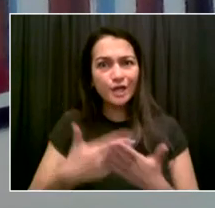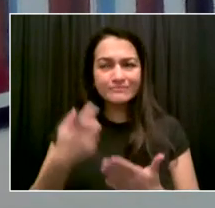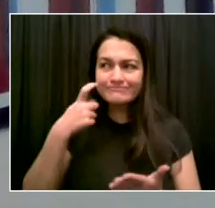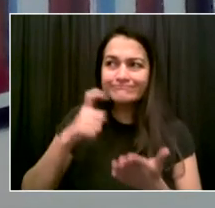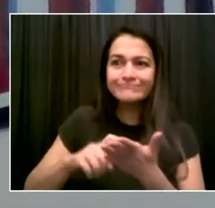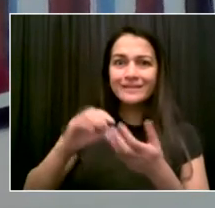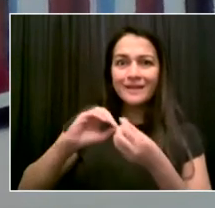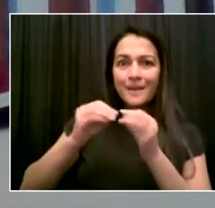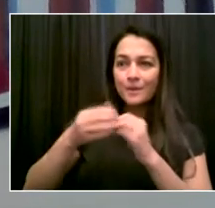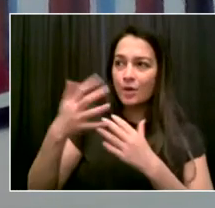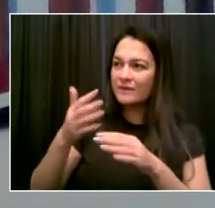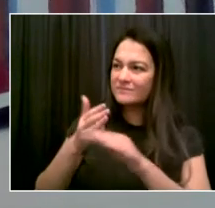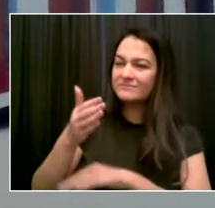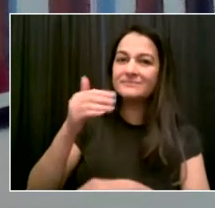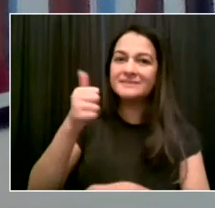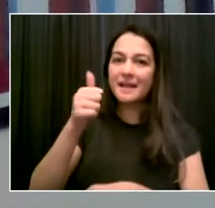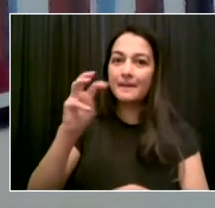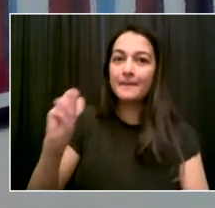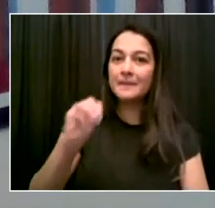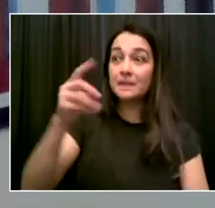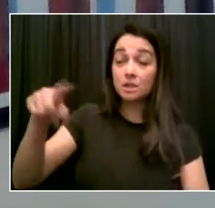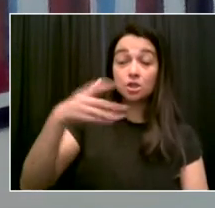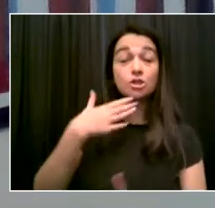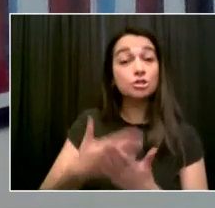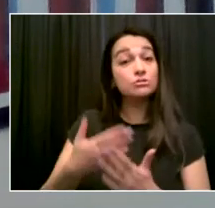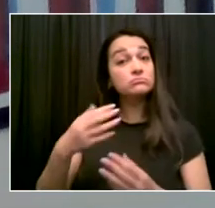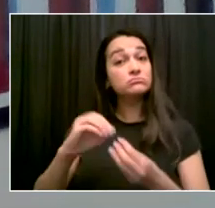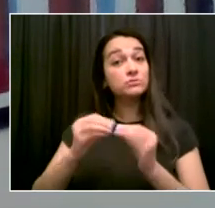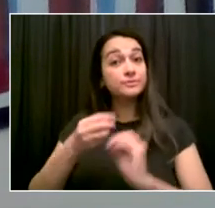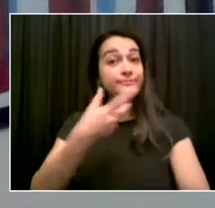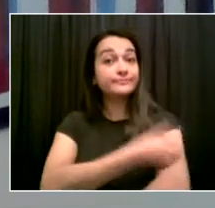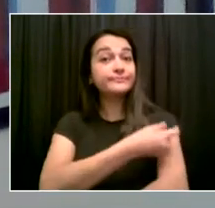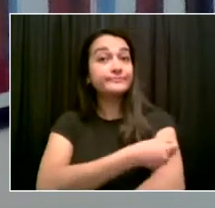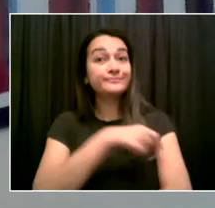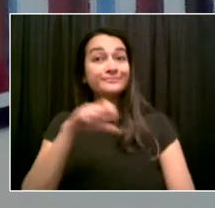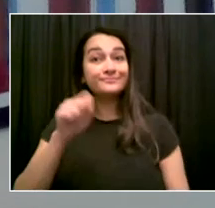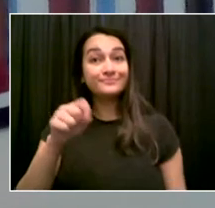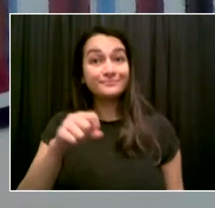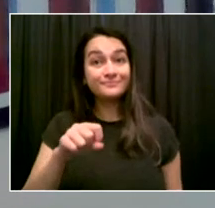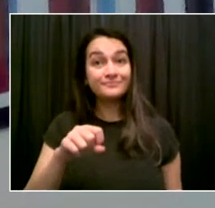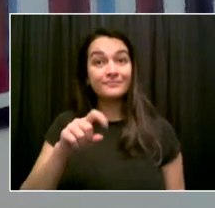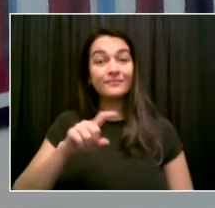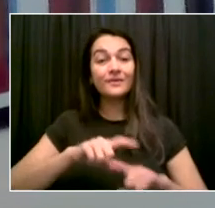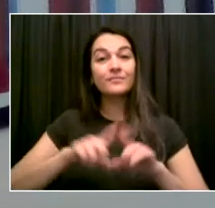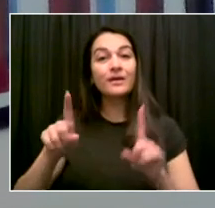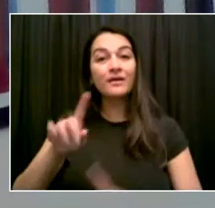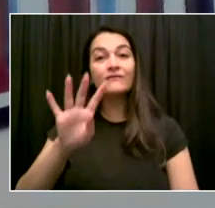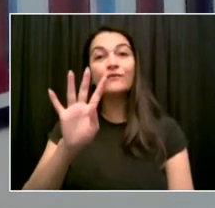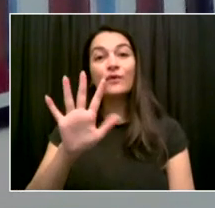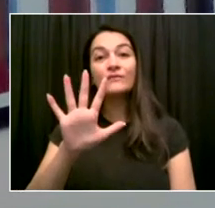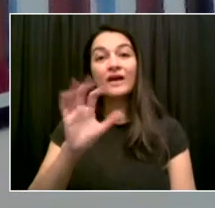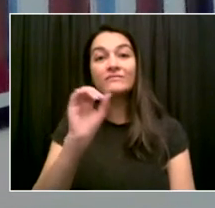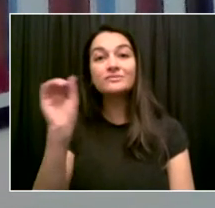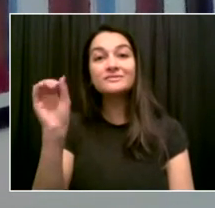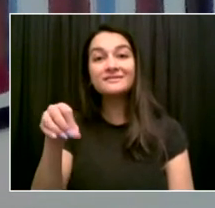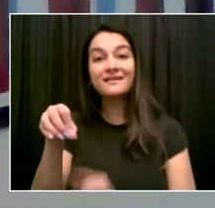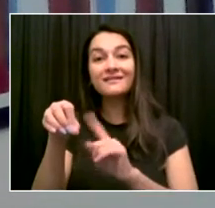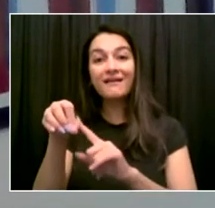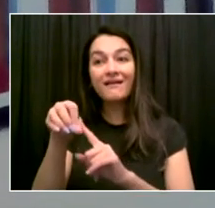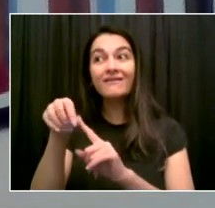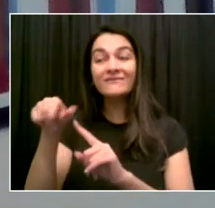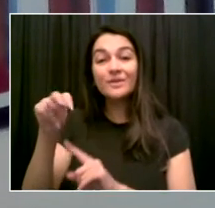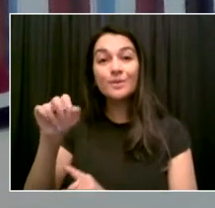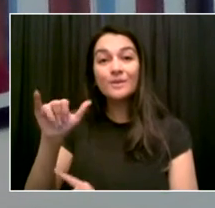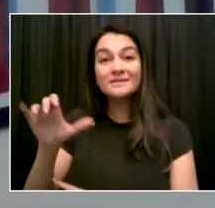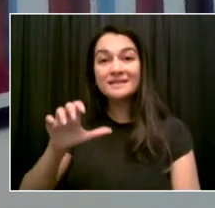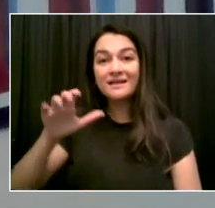percent of residents of New York City are not yet fully vaccinated. And that is enough for this virus